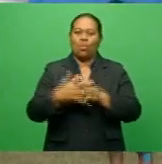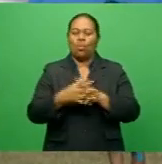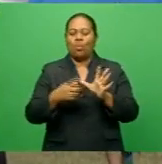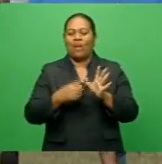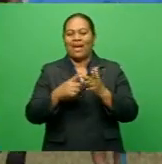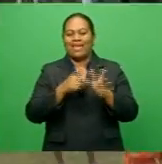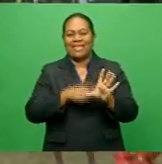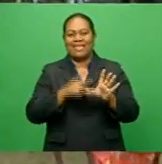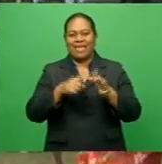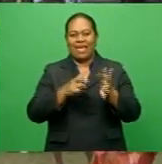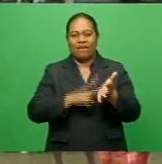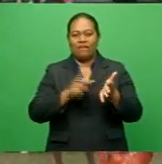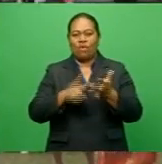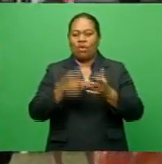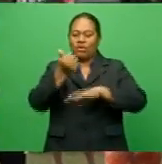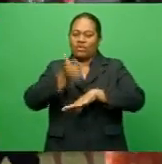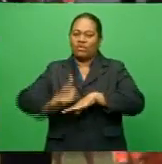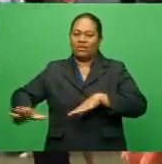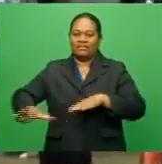Wairiki grounds.